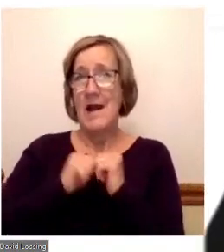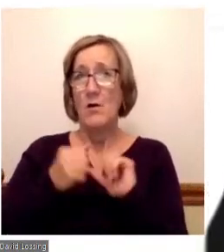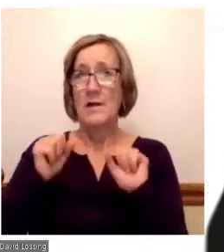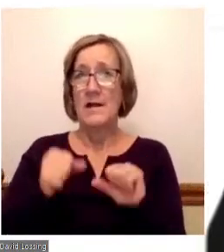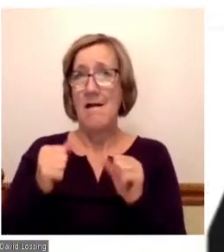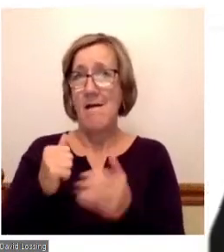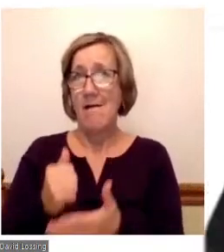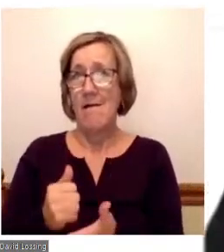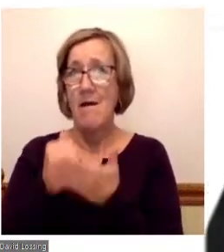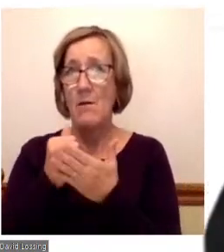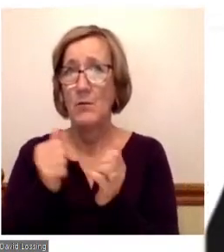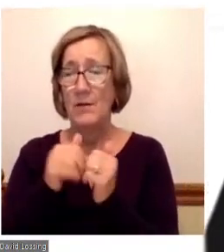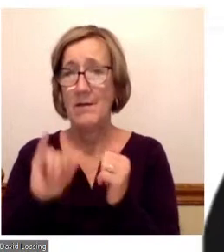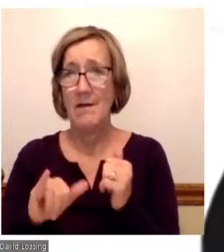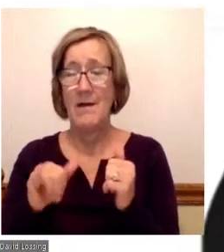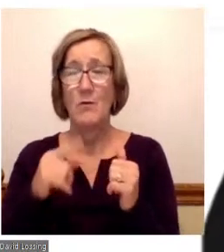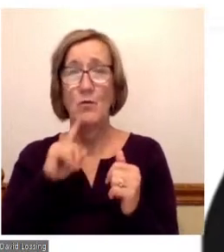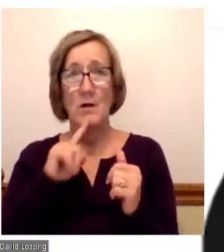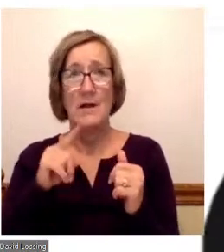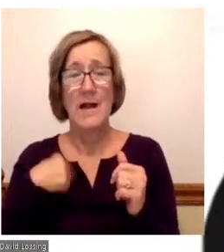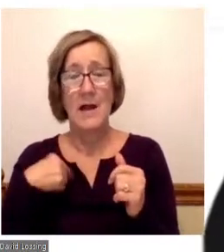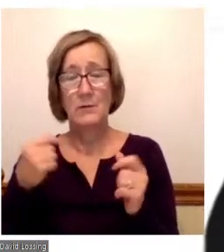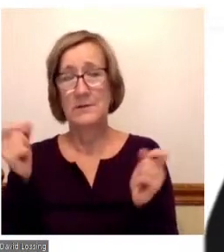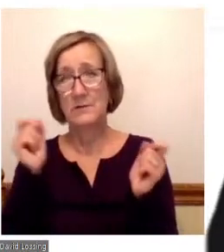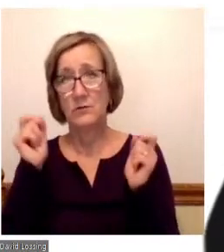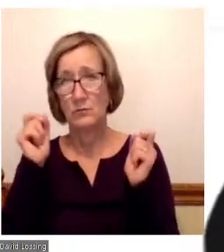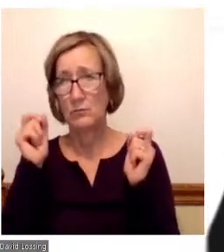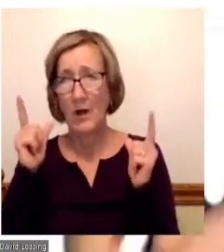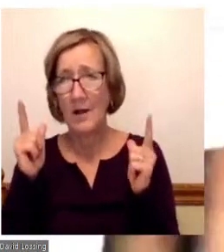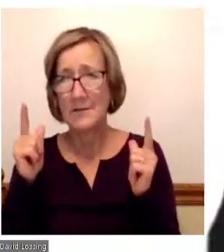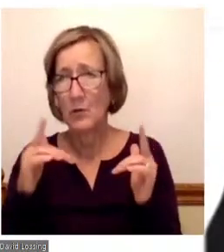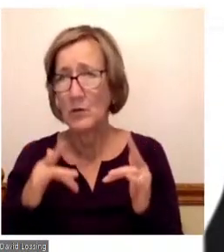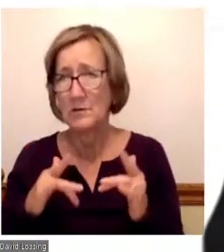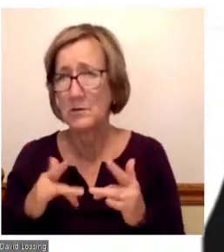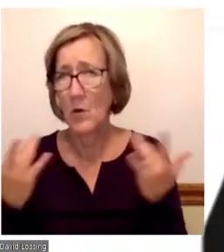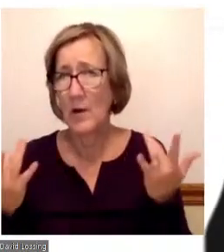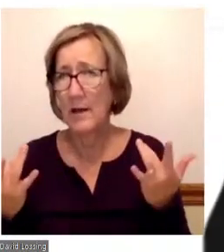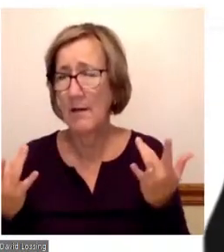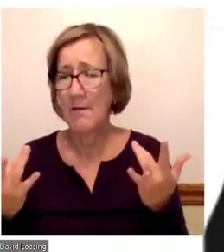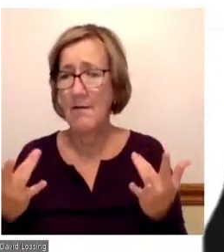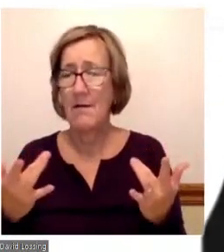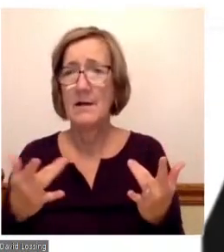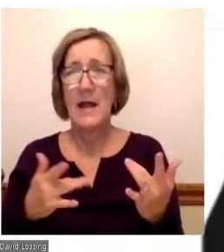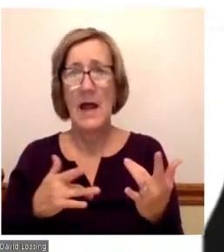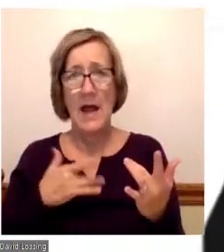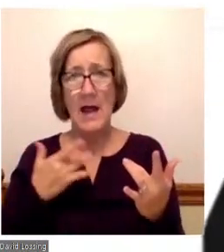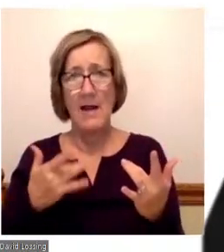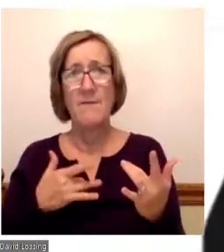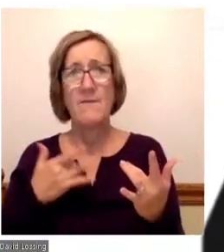And it really opened my eyes to what's going on. And obviously, I feel the pain through the Black Lives Movement